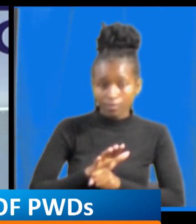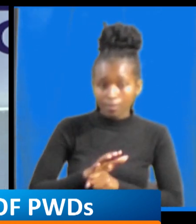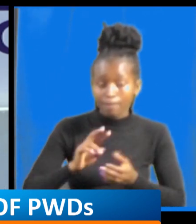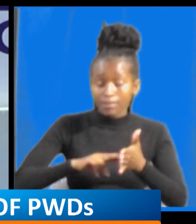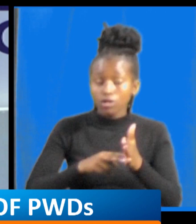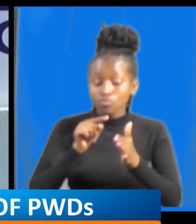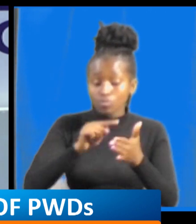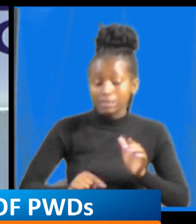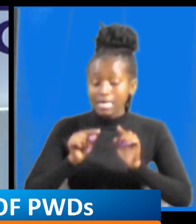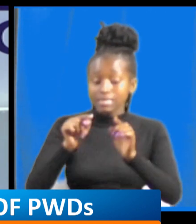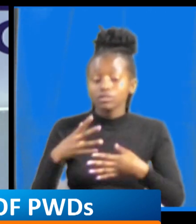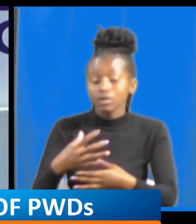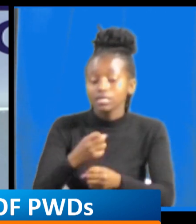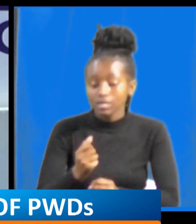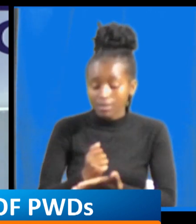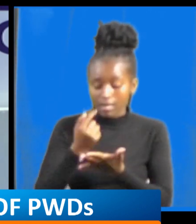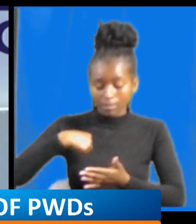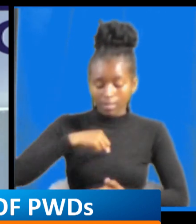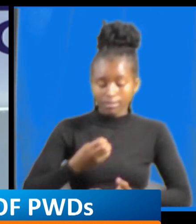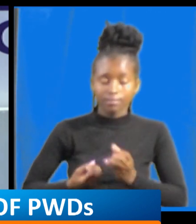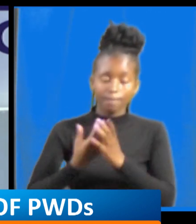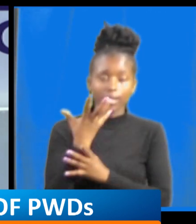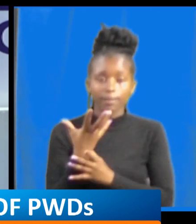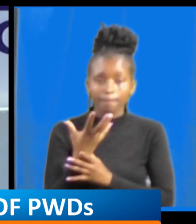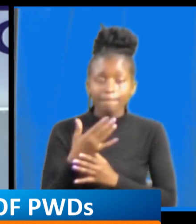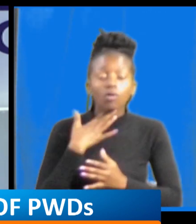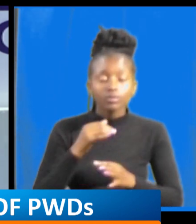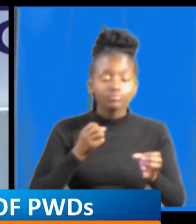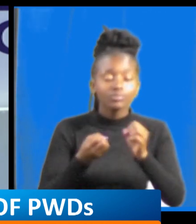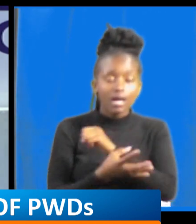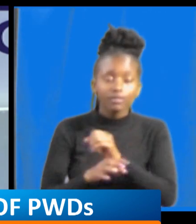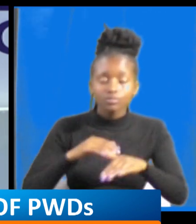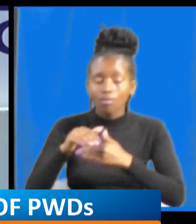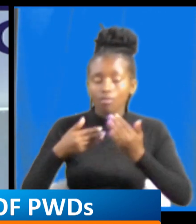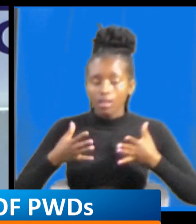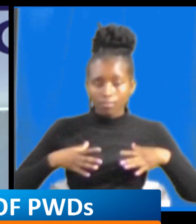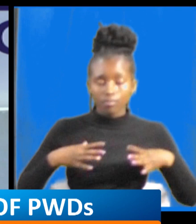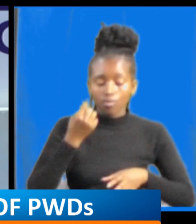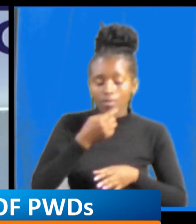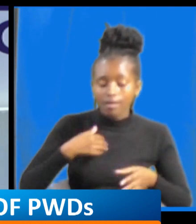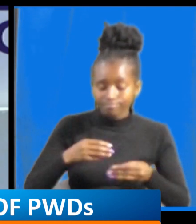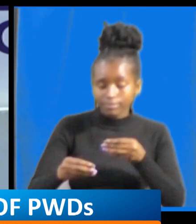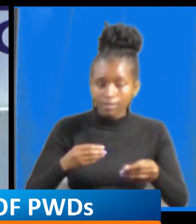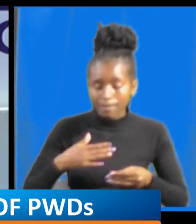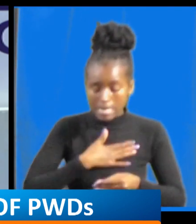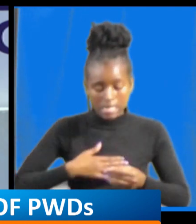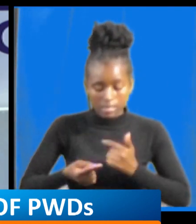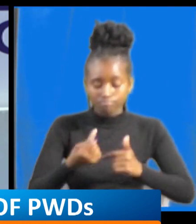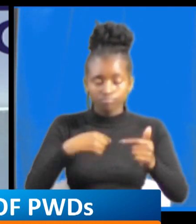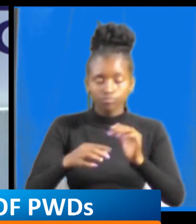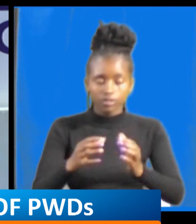organization help us to grow so i advise everyone that was disability to join the organization